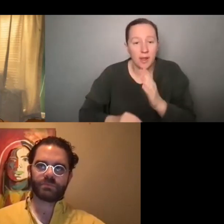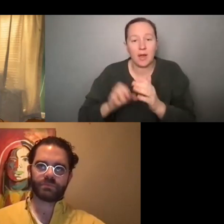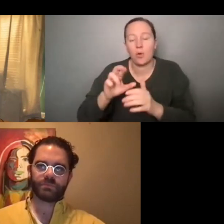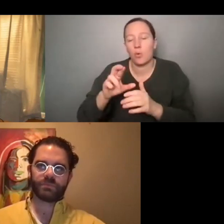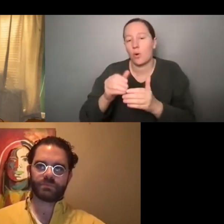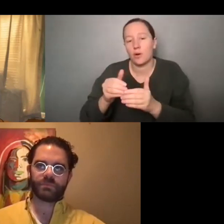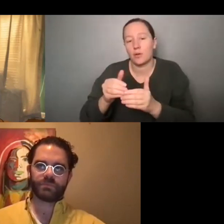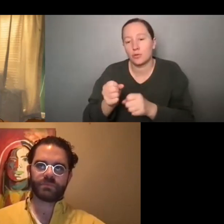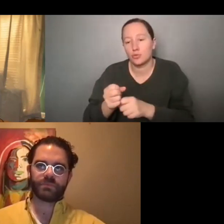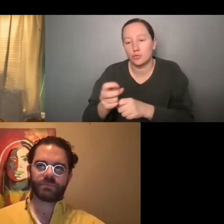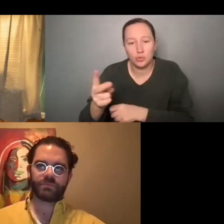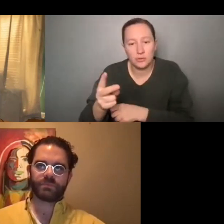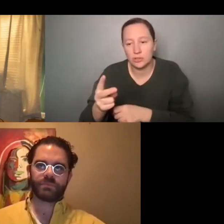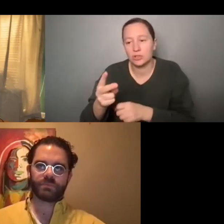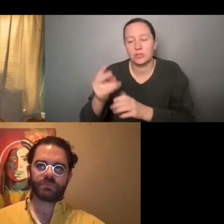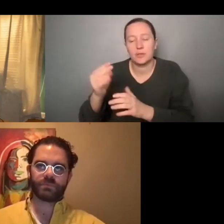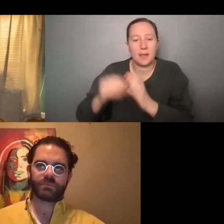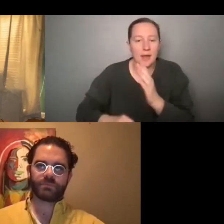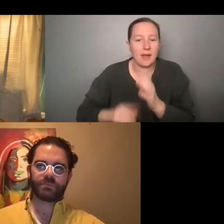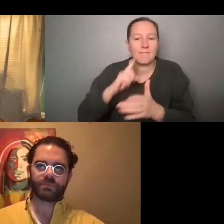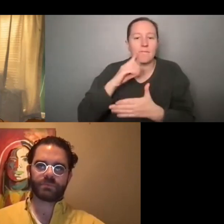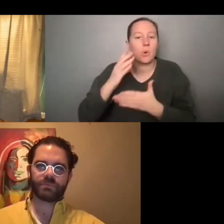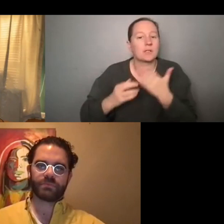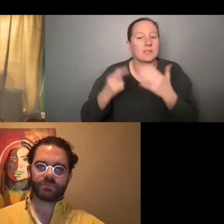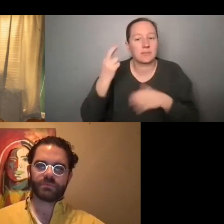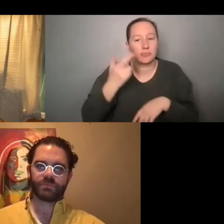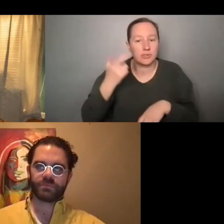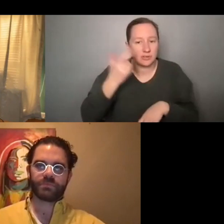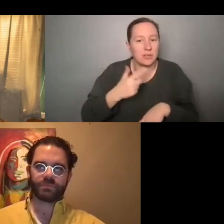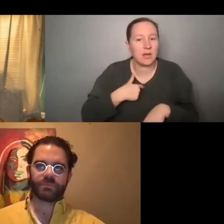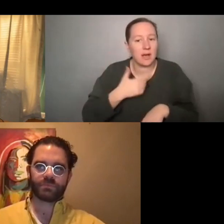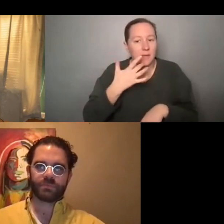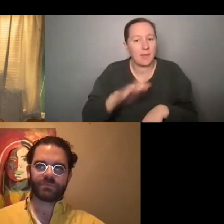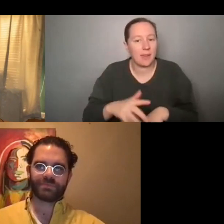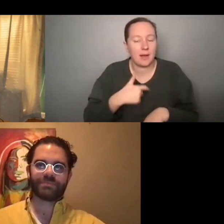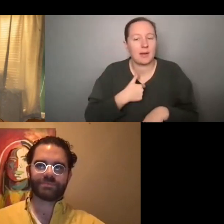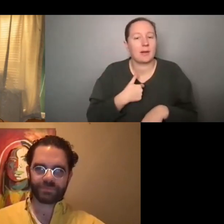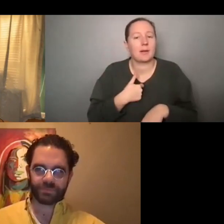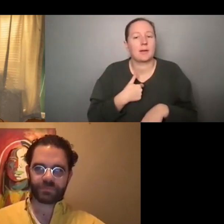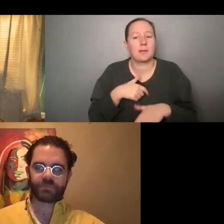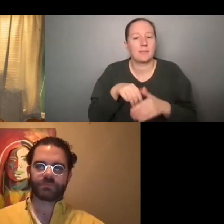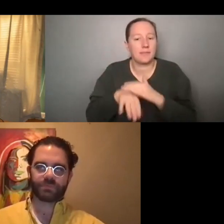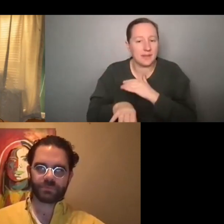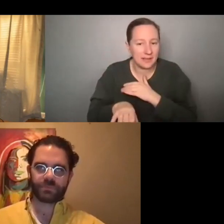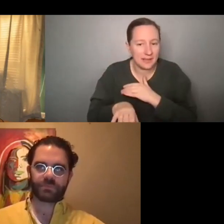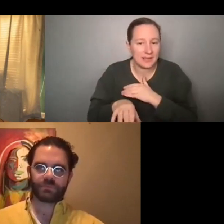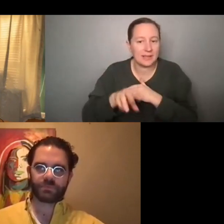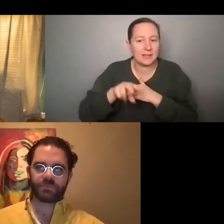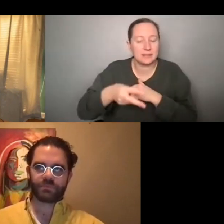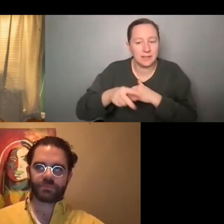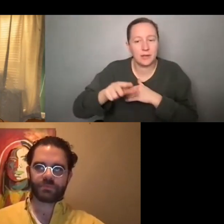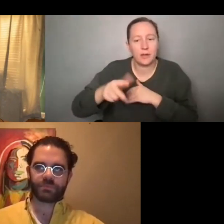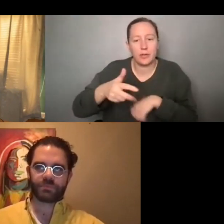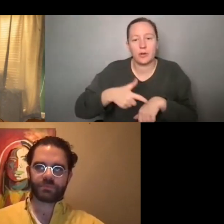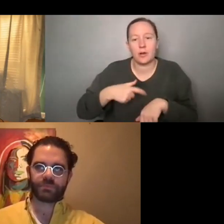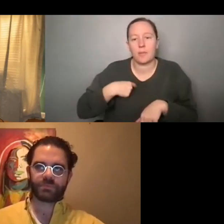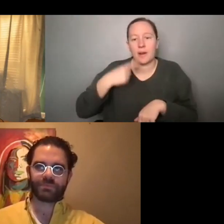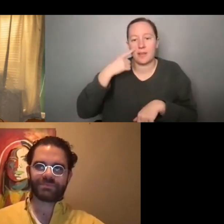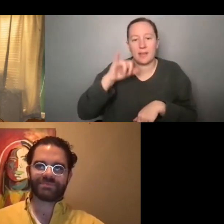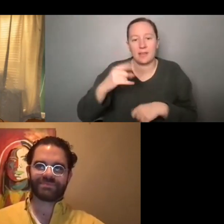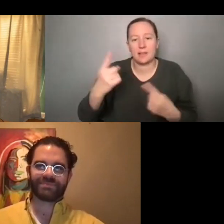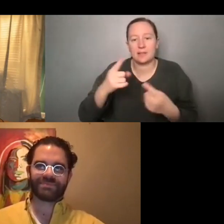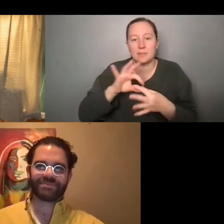cycle, for some reason, I've gotten really lucky. And I think that had something to do with it.